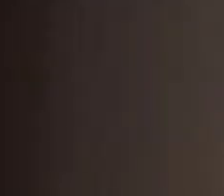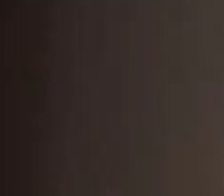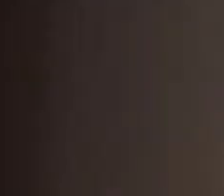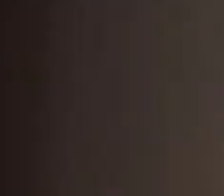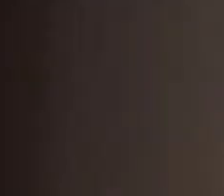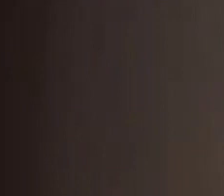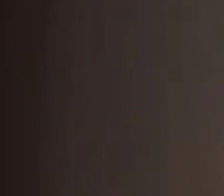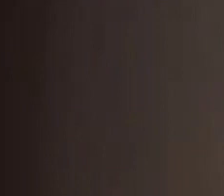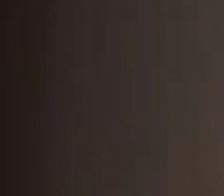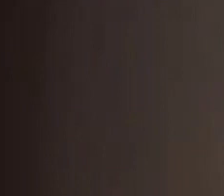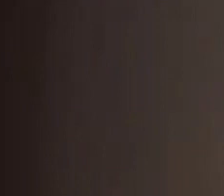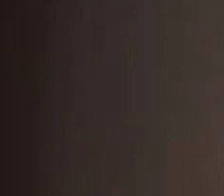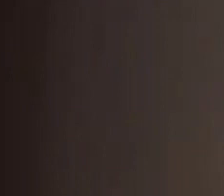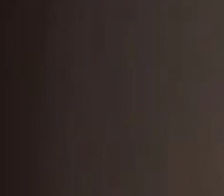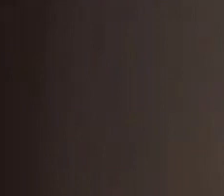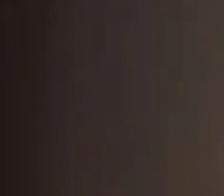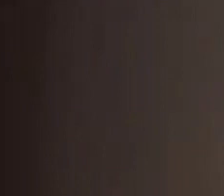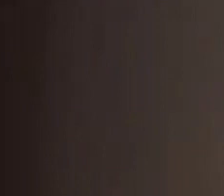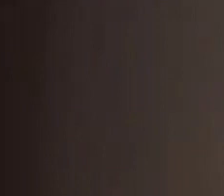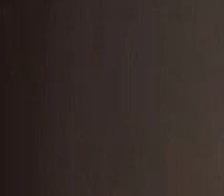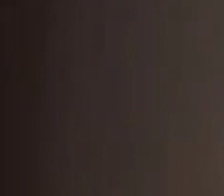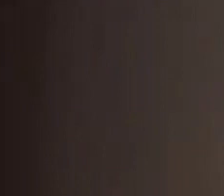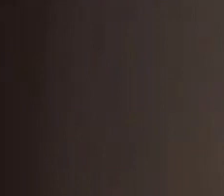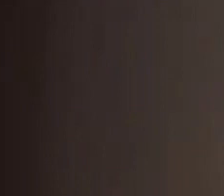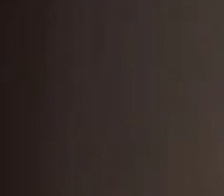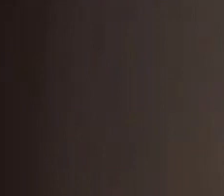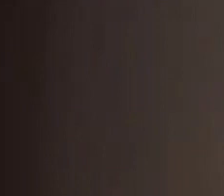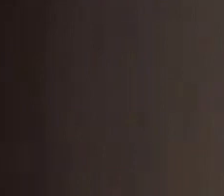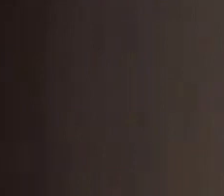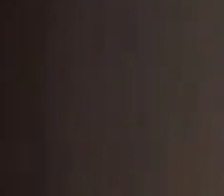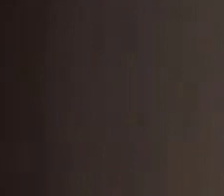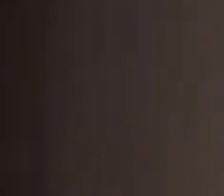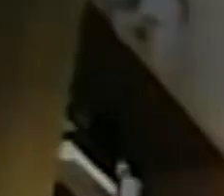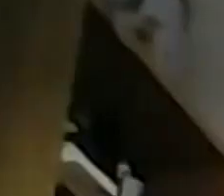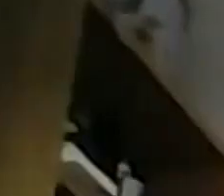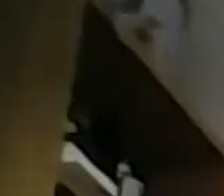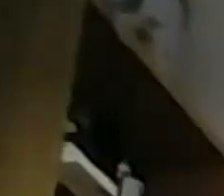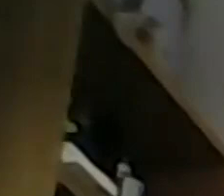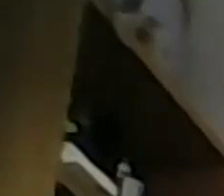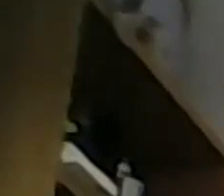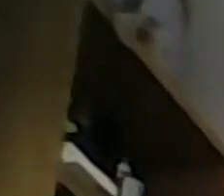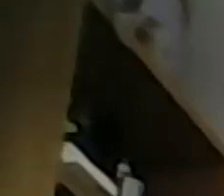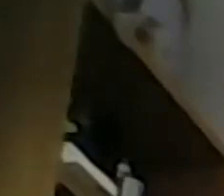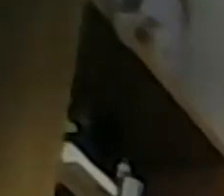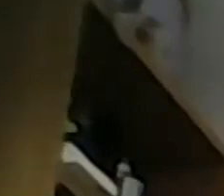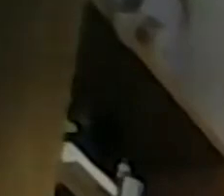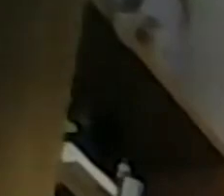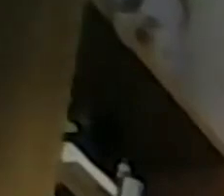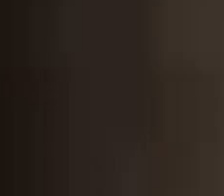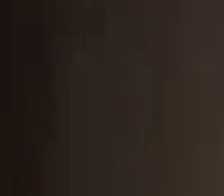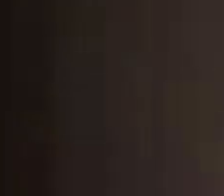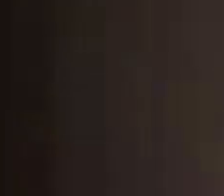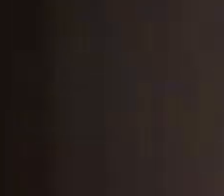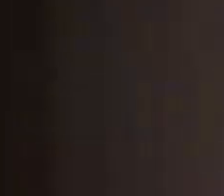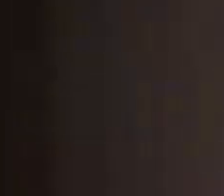thanks so much steven people are clapping in their videos i can see um slightly weird thing on an online call where you can't like